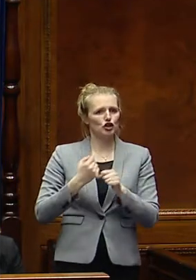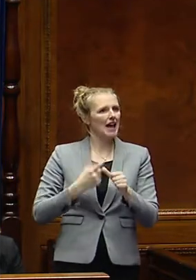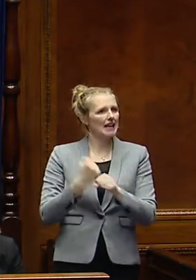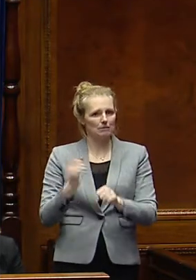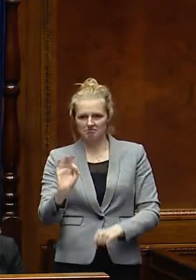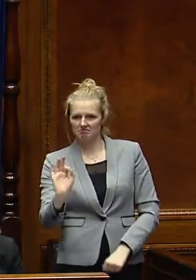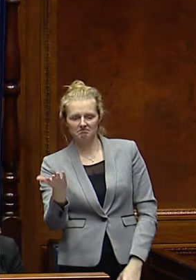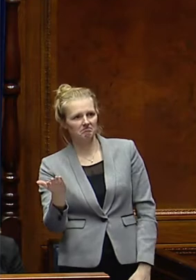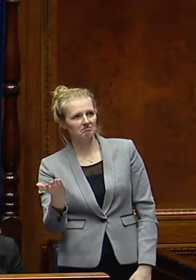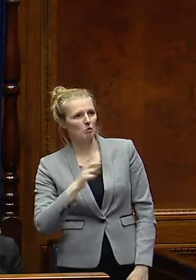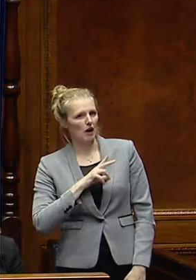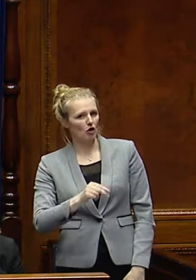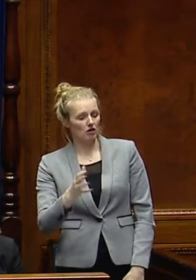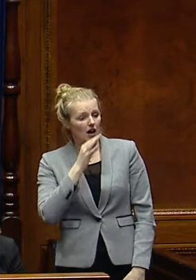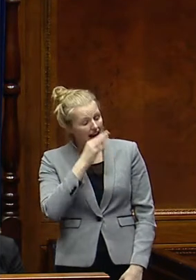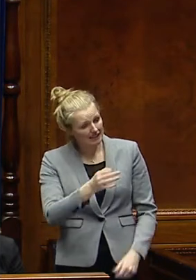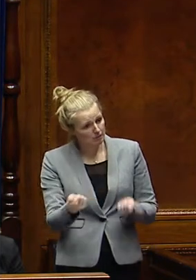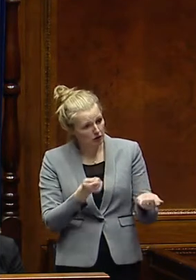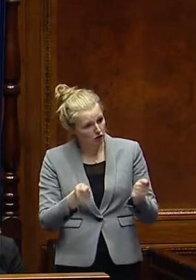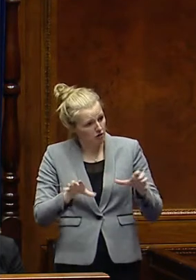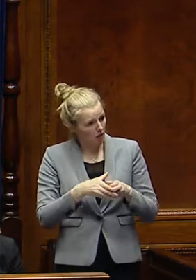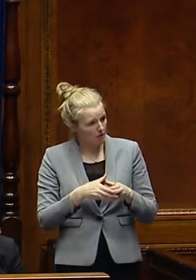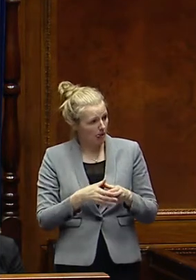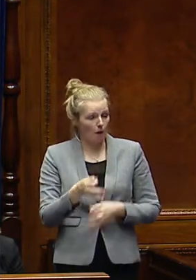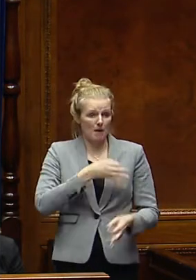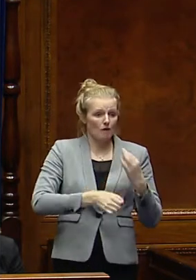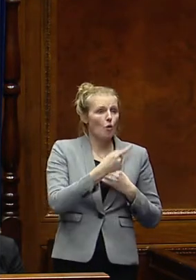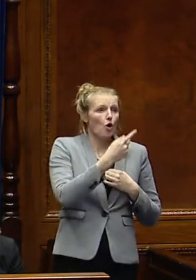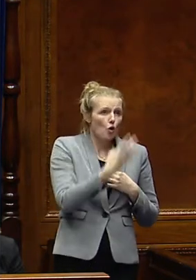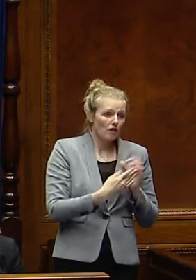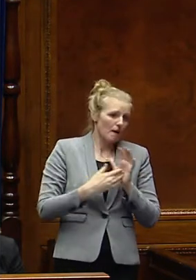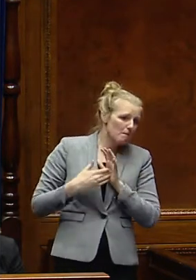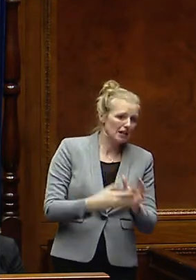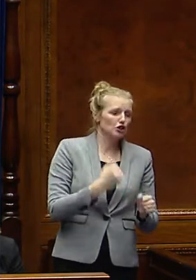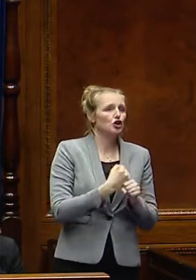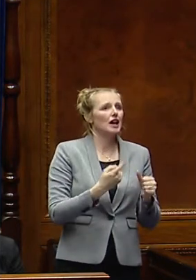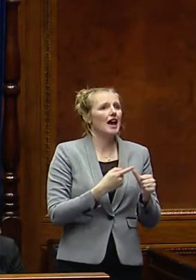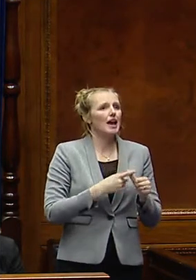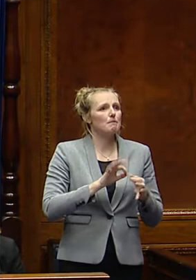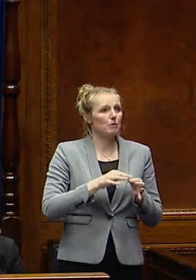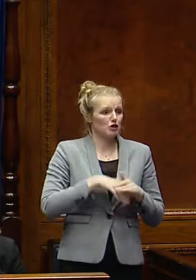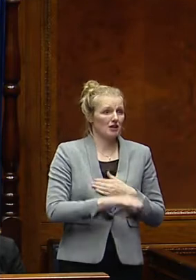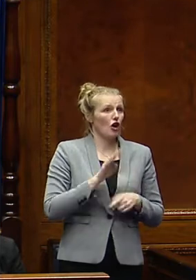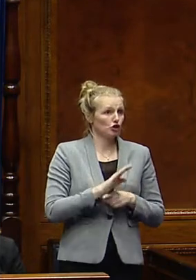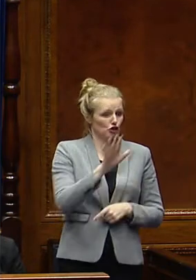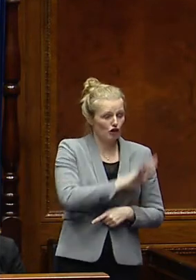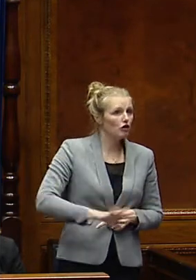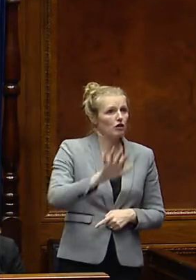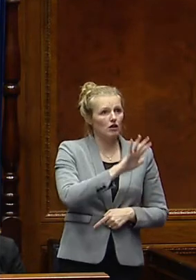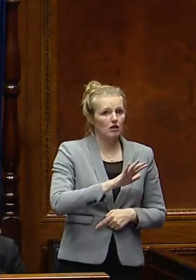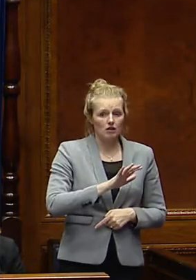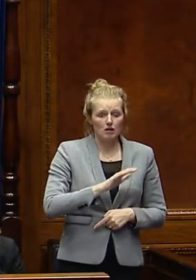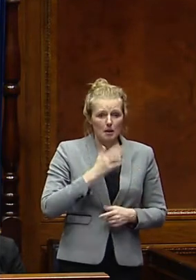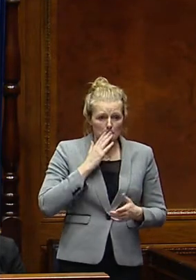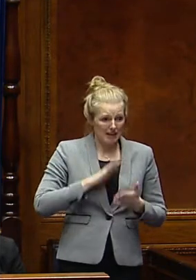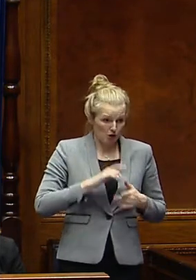Can I ask the minister of her department on behalf of the quarter of a million GEA members in Ulster who intend to work with the BBC and the